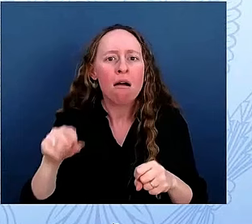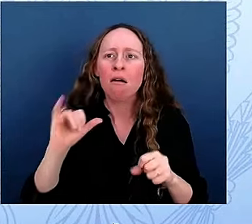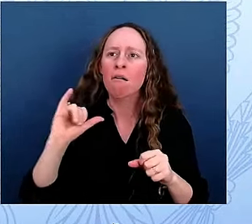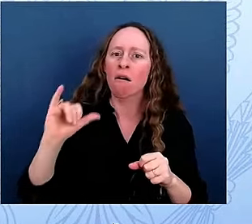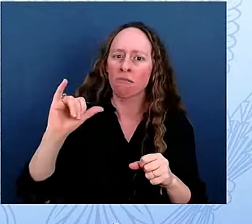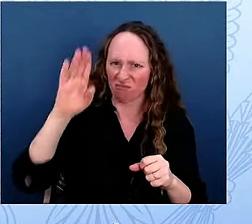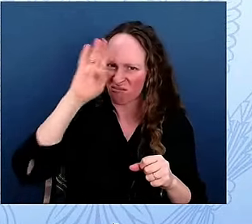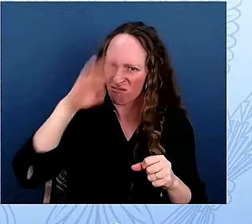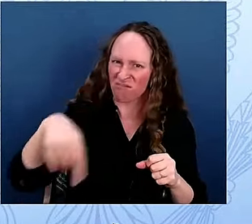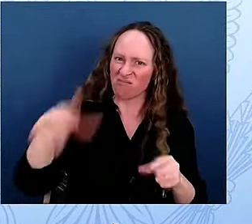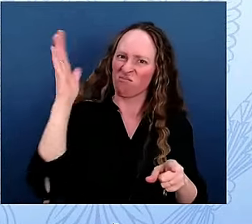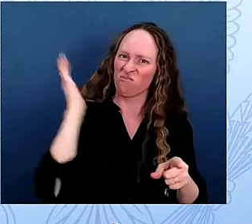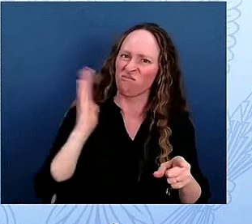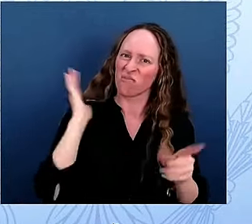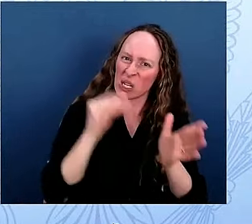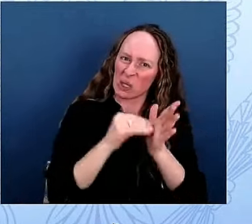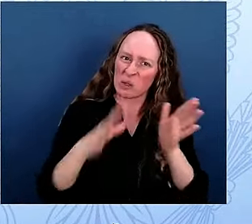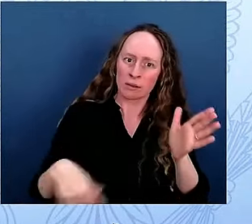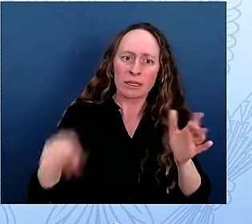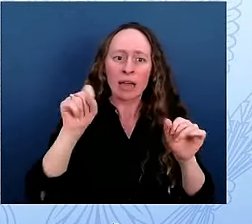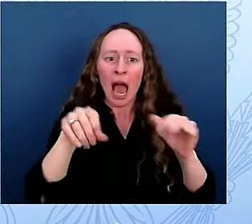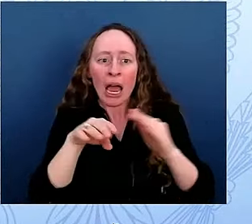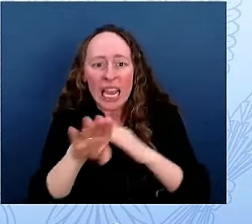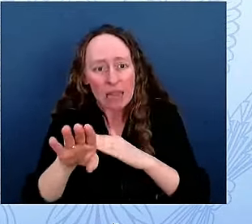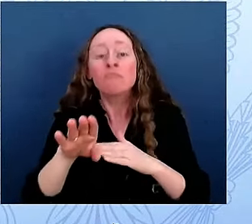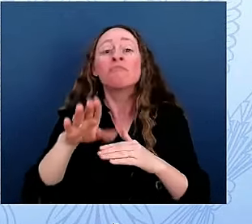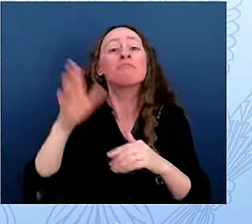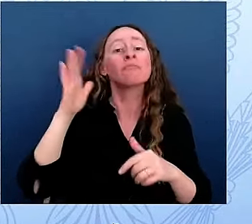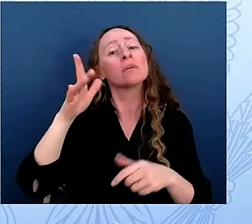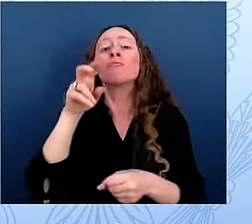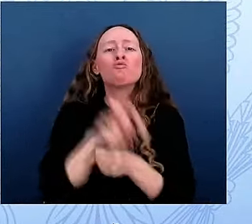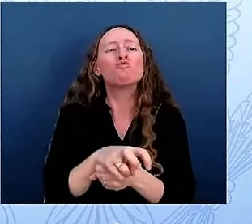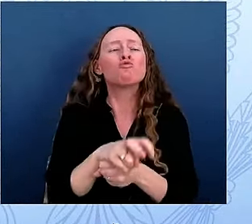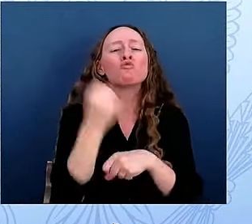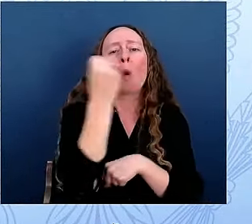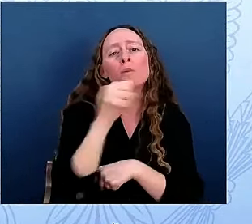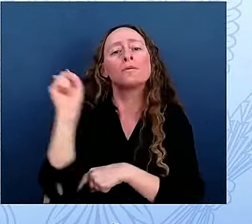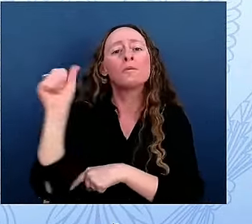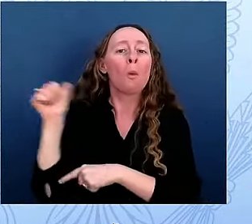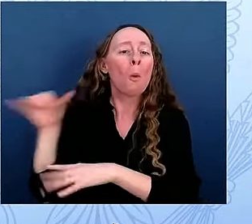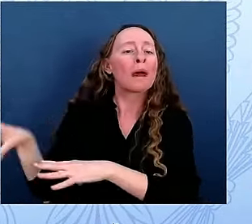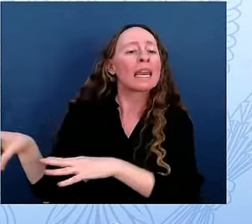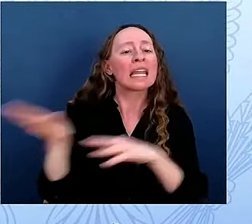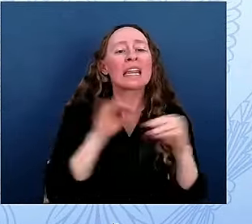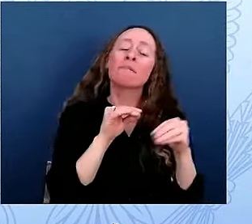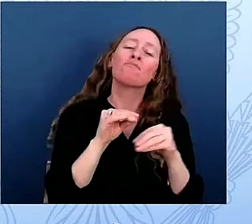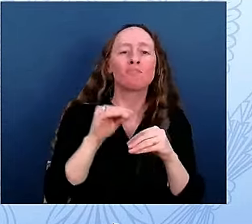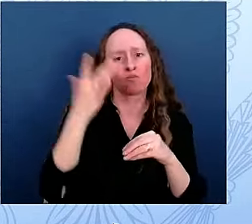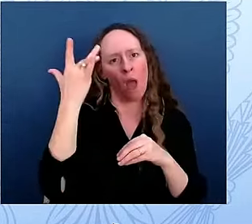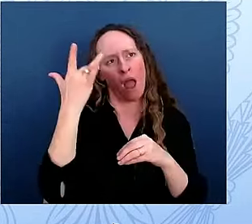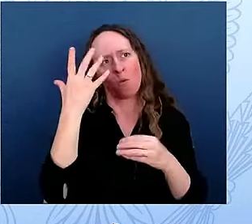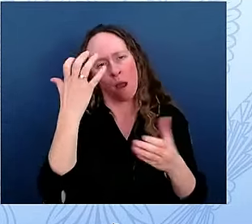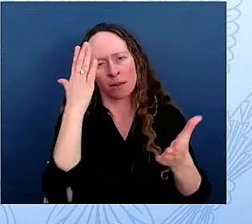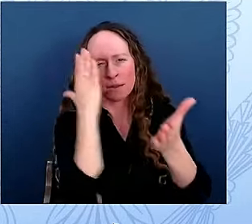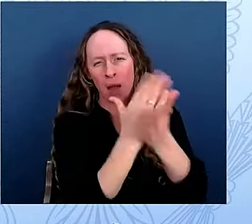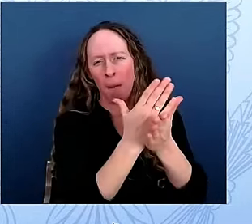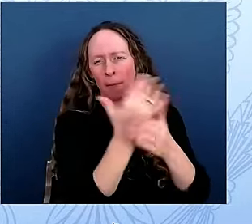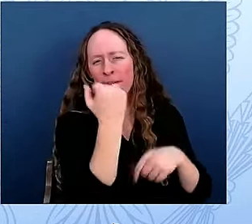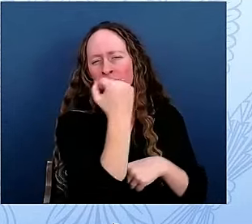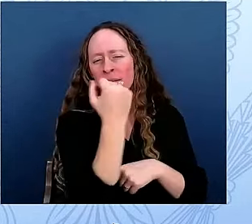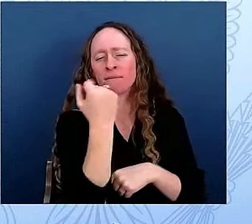under the Johnson administration to protest the violence that were taking place against activists in Selma, Alabama in 1965.